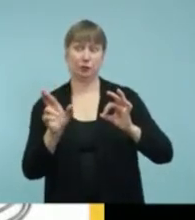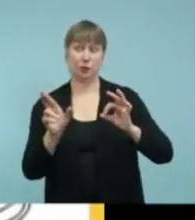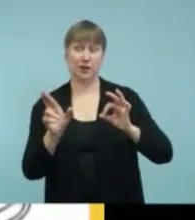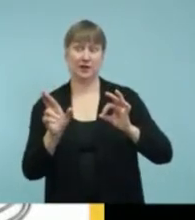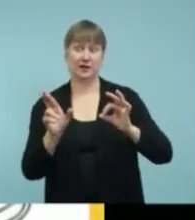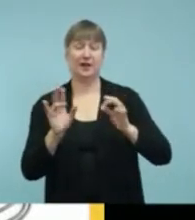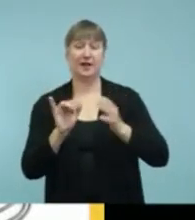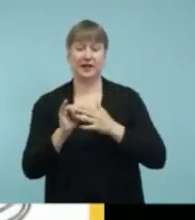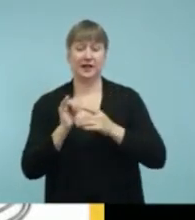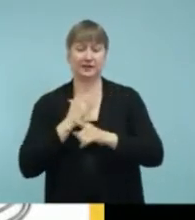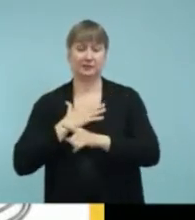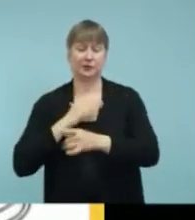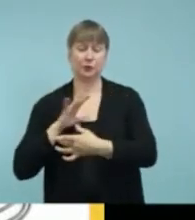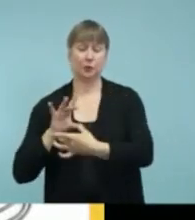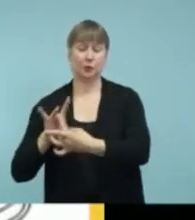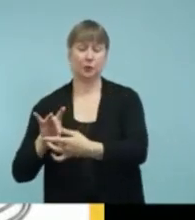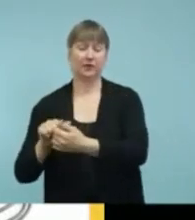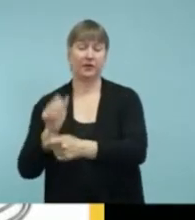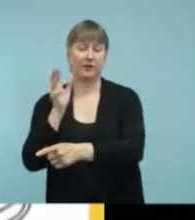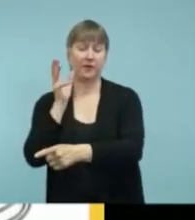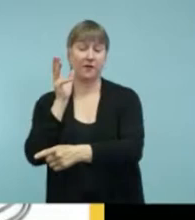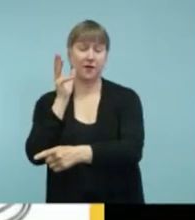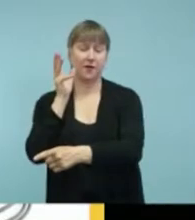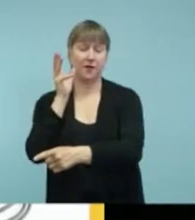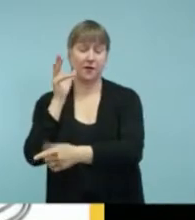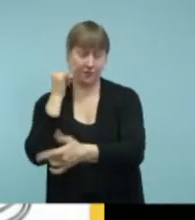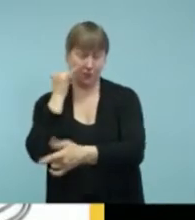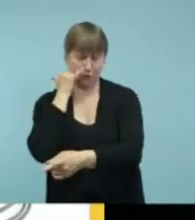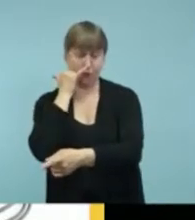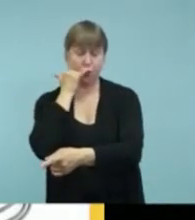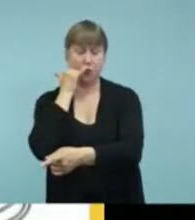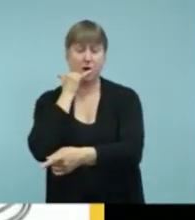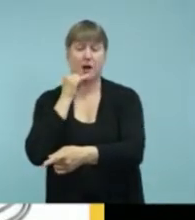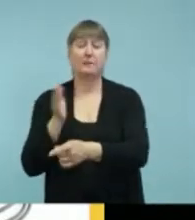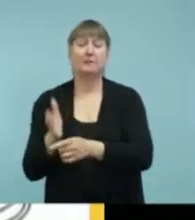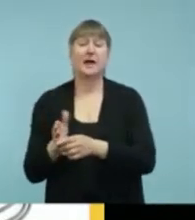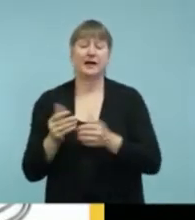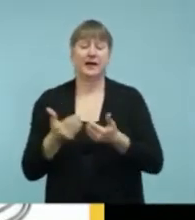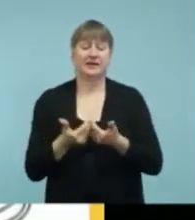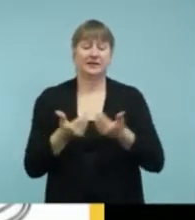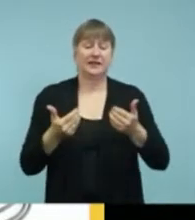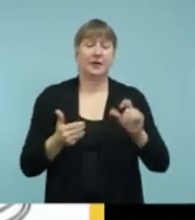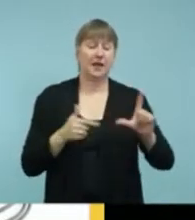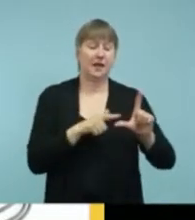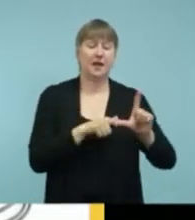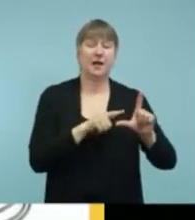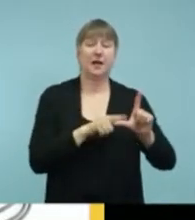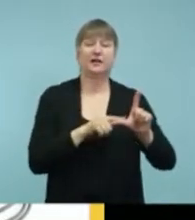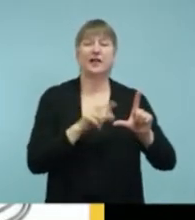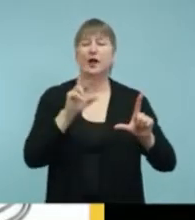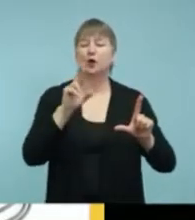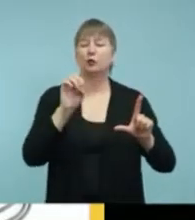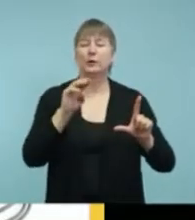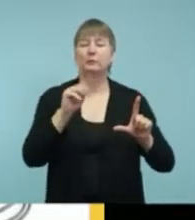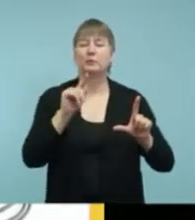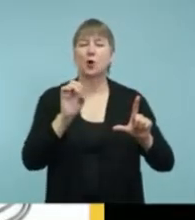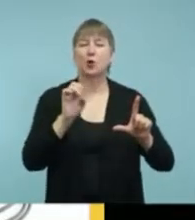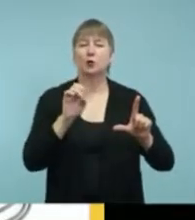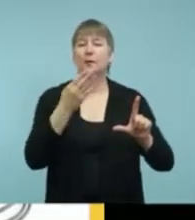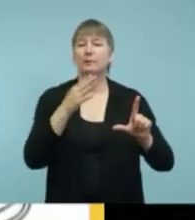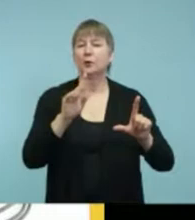But when you separate it, the one on the left is actually a remote Bluetooth microphone. Also,